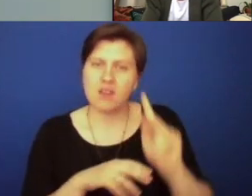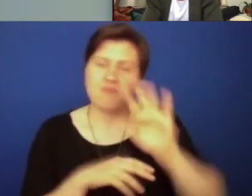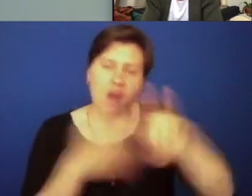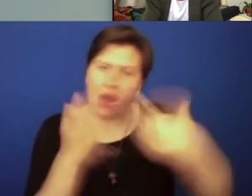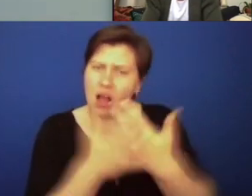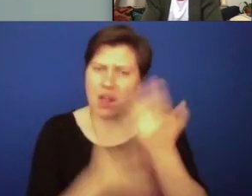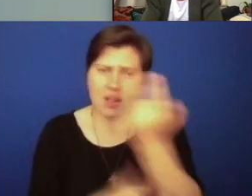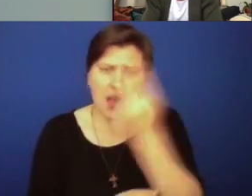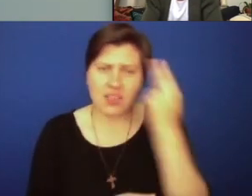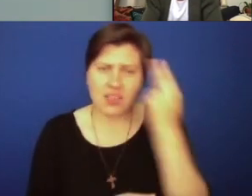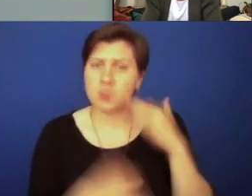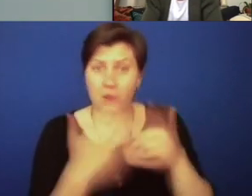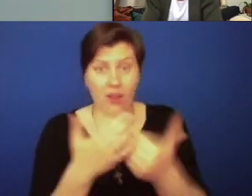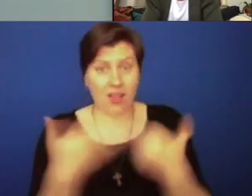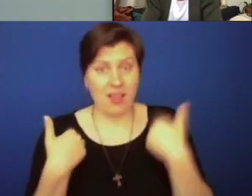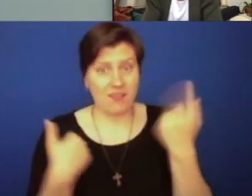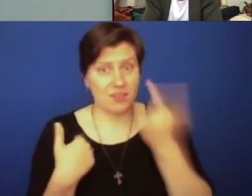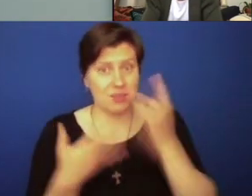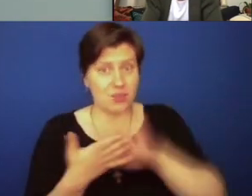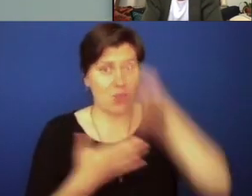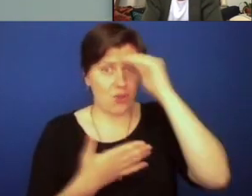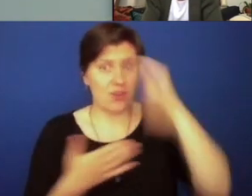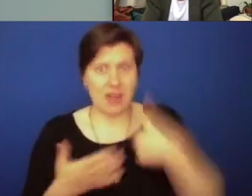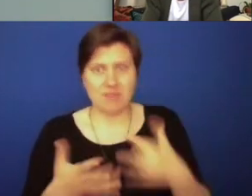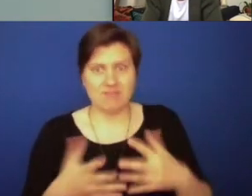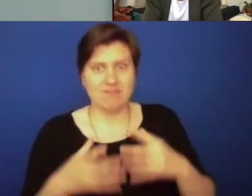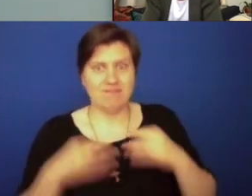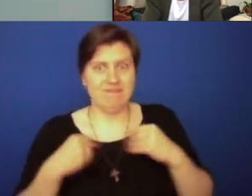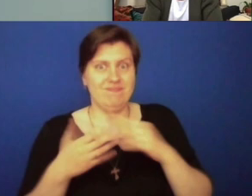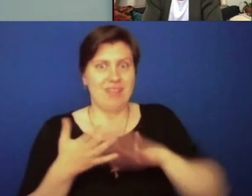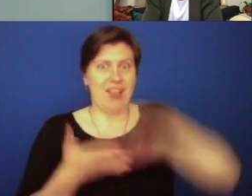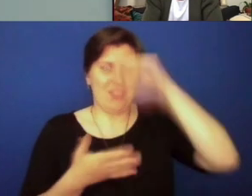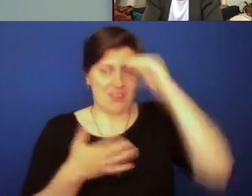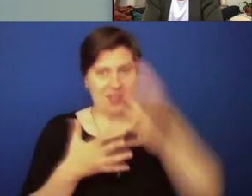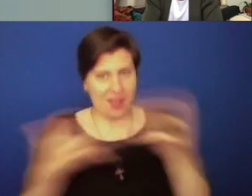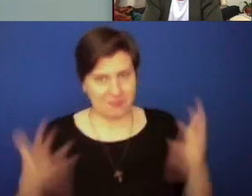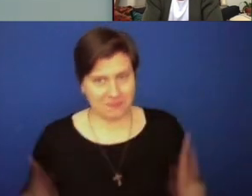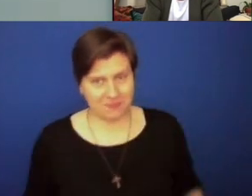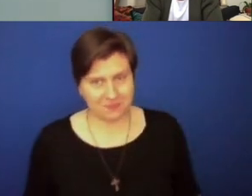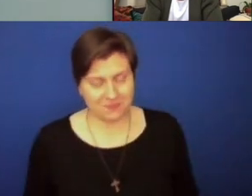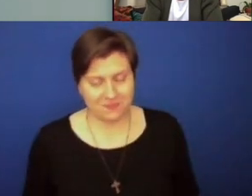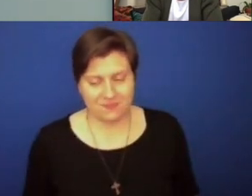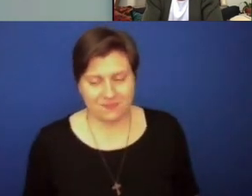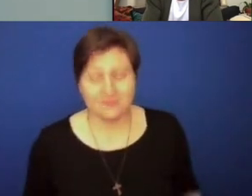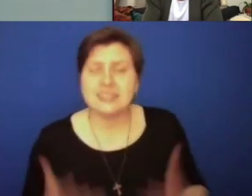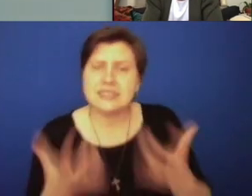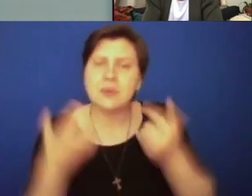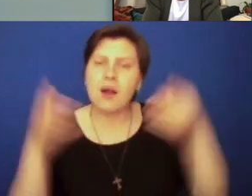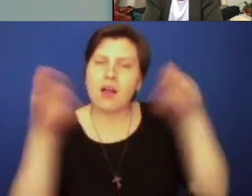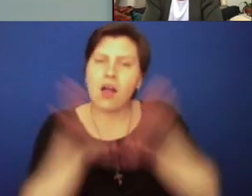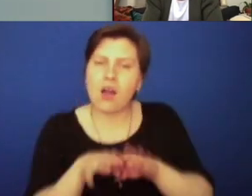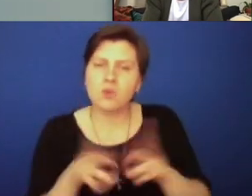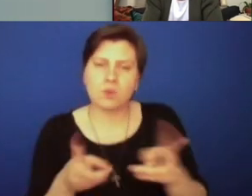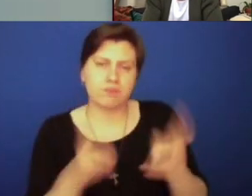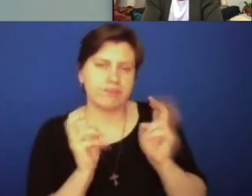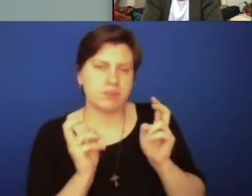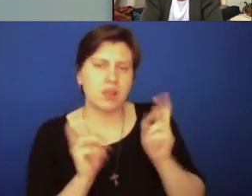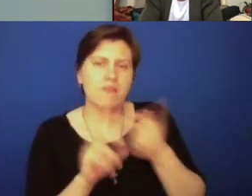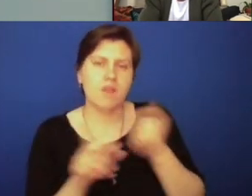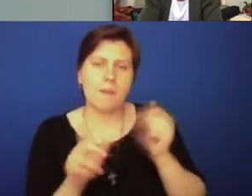we all have something to learn, and certainly I am taking a lot from the conversation. I just want to close with an excerpt from our